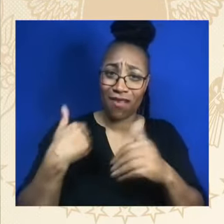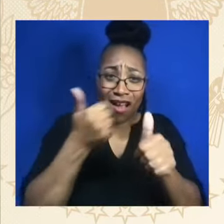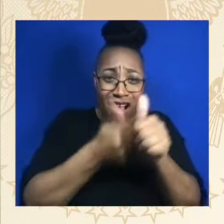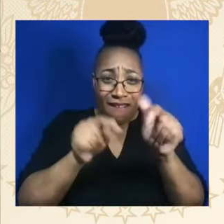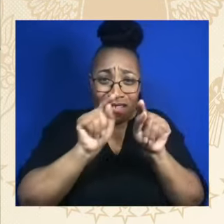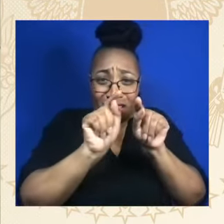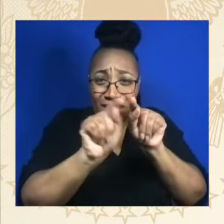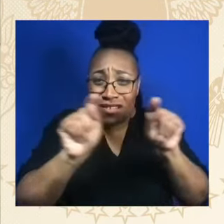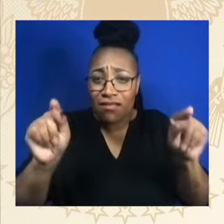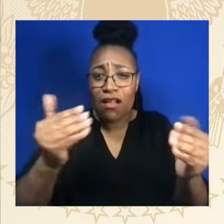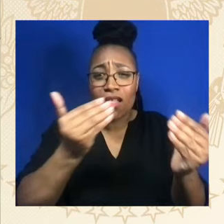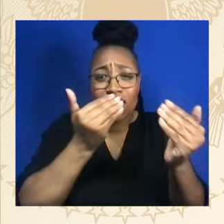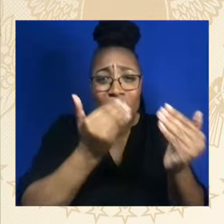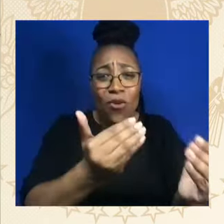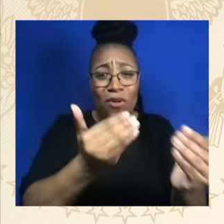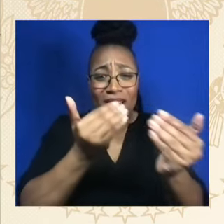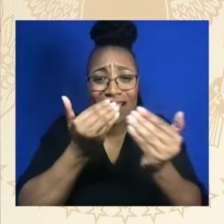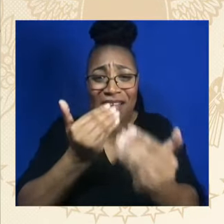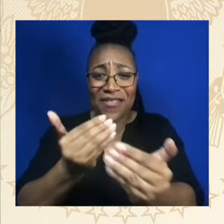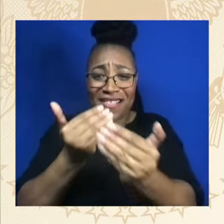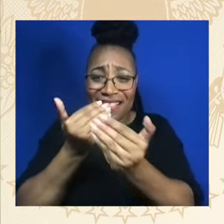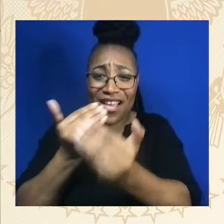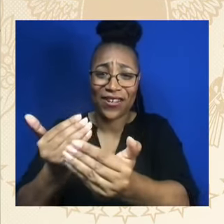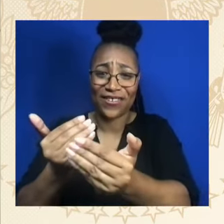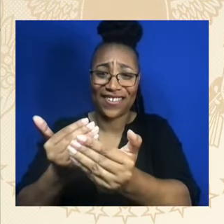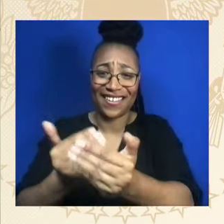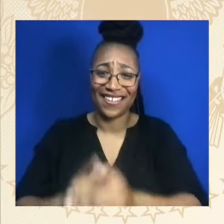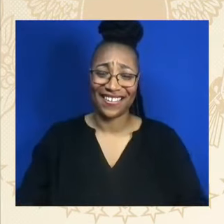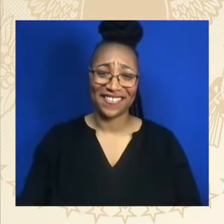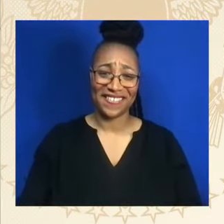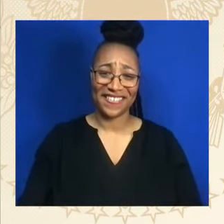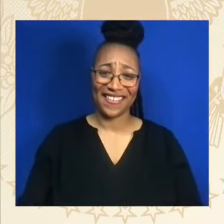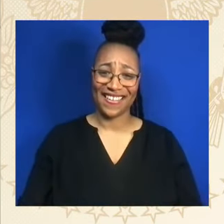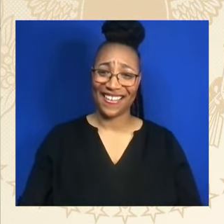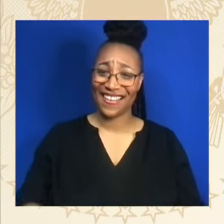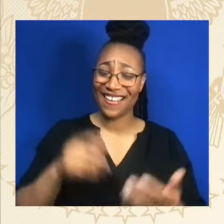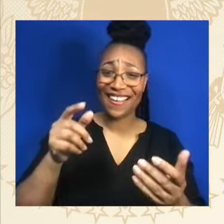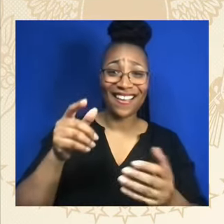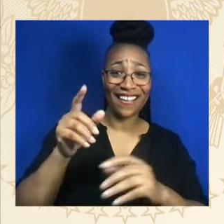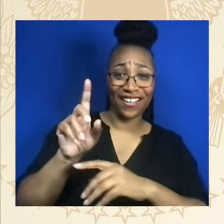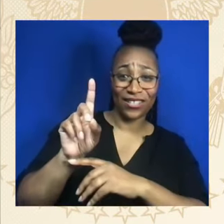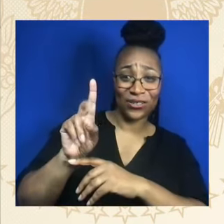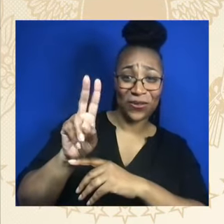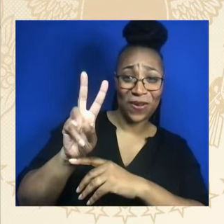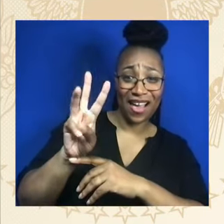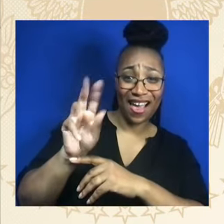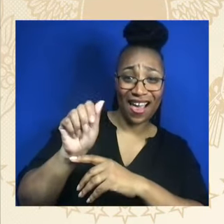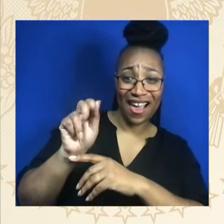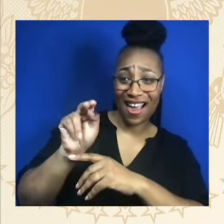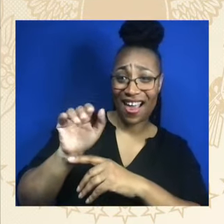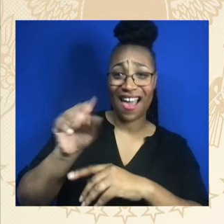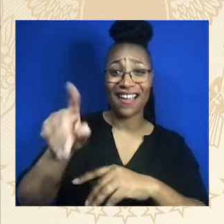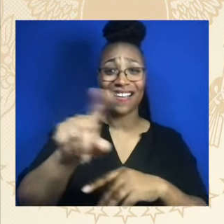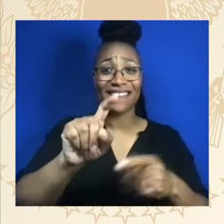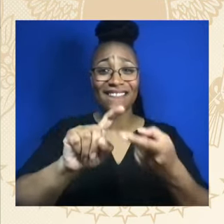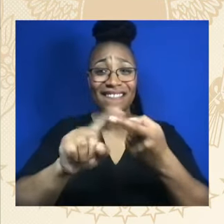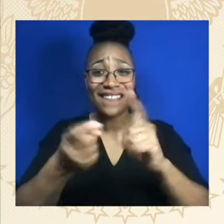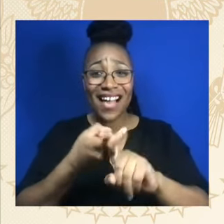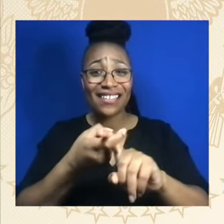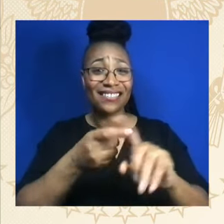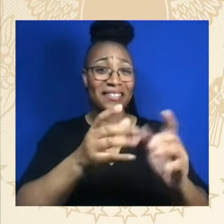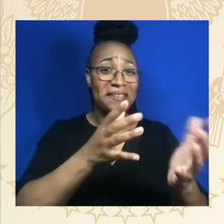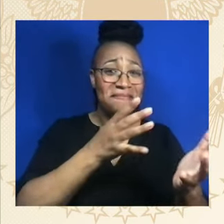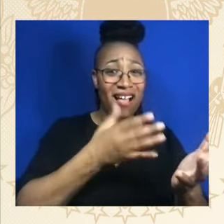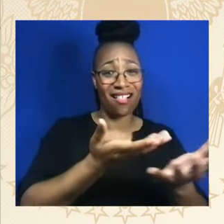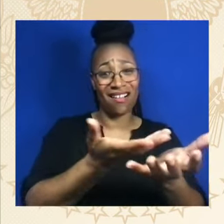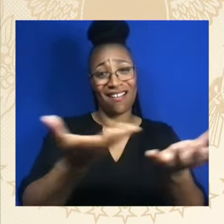our president, Joe Biden, members of our cabinet who are here,